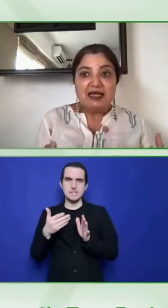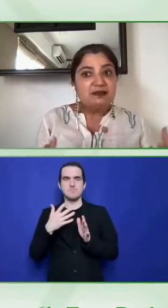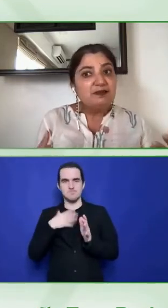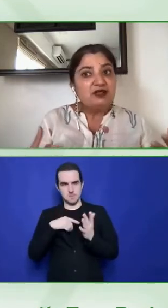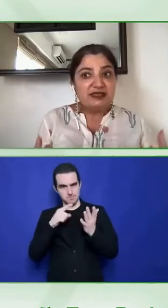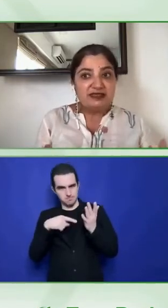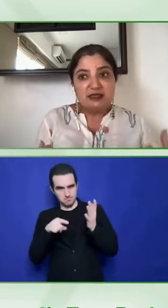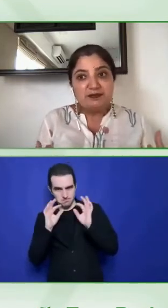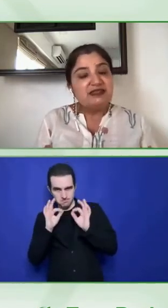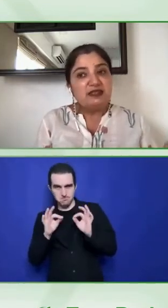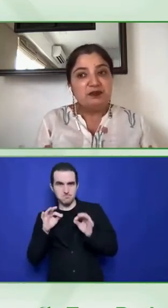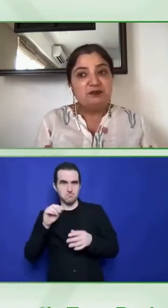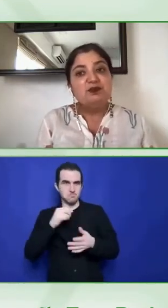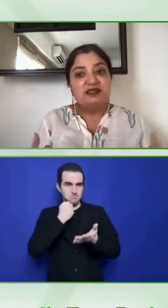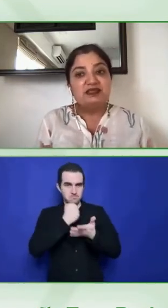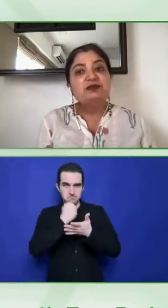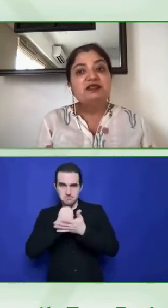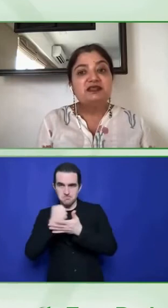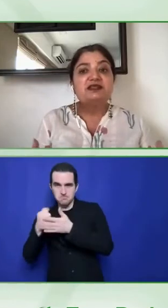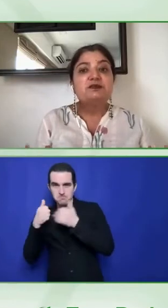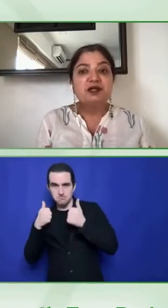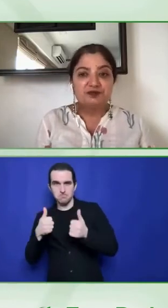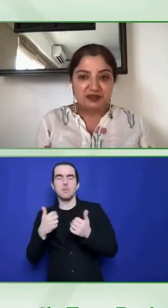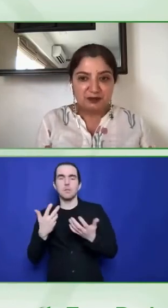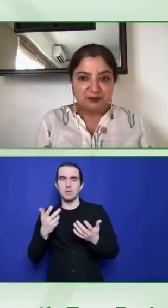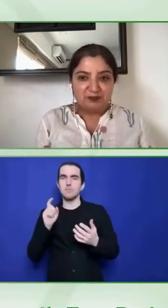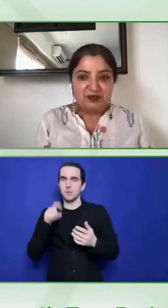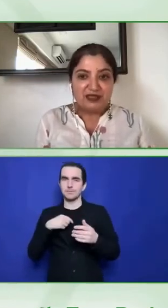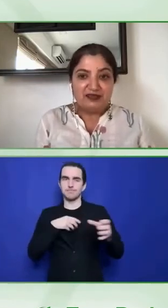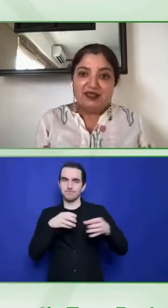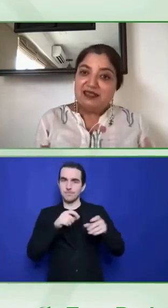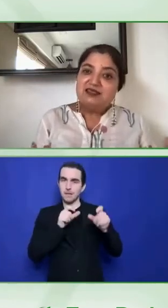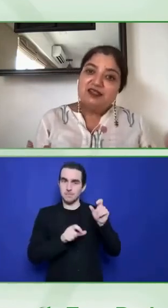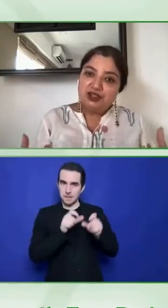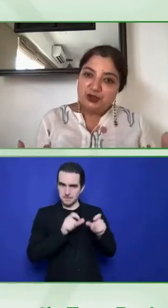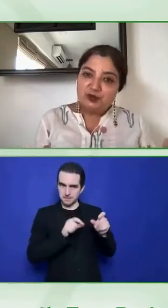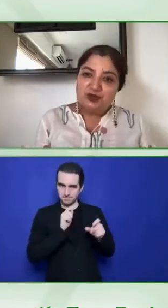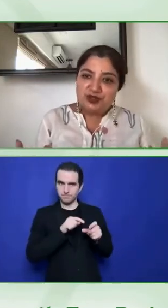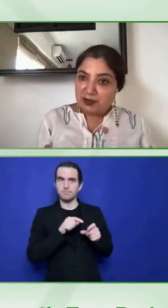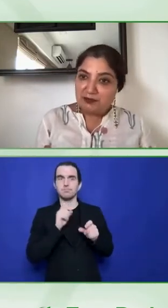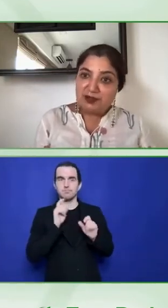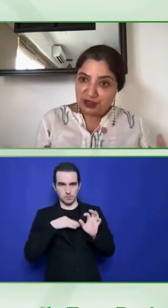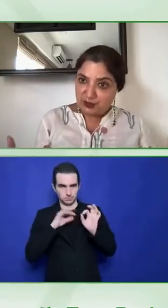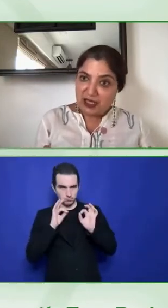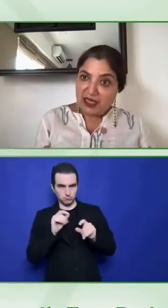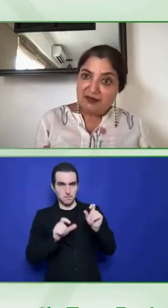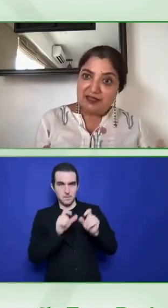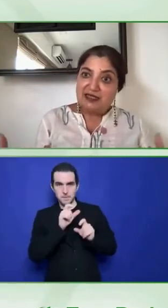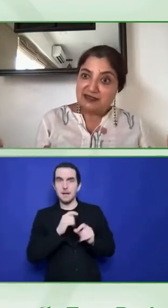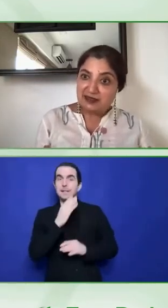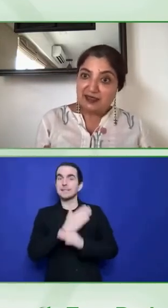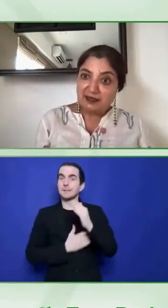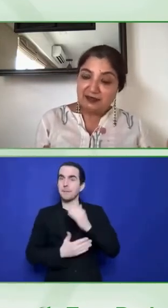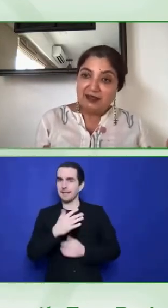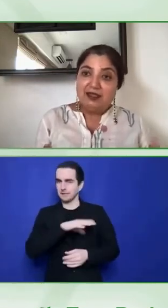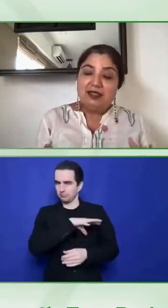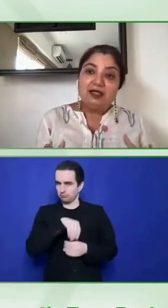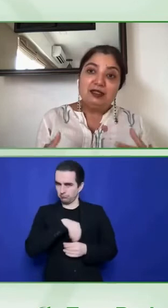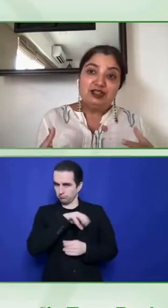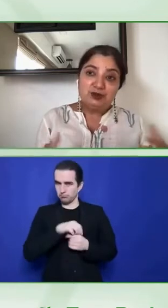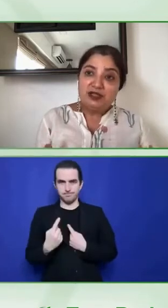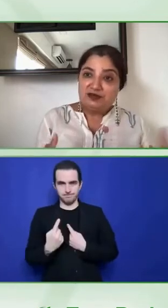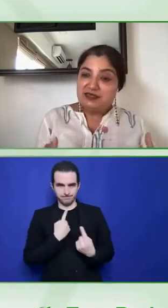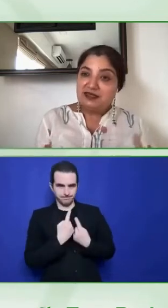has about 60 percent people with disabilities as a part of it. Right. That's a huge number to have at scale.